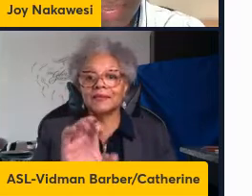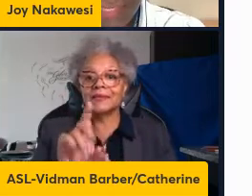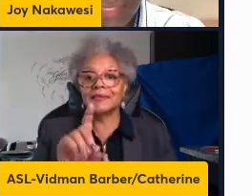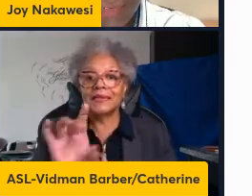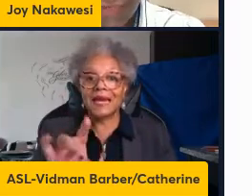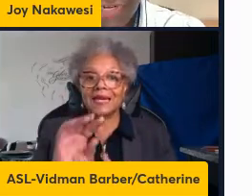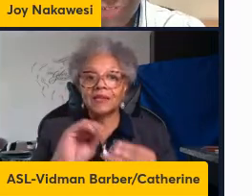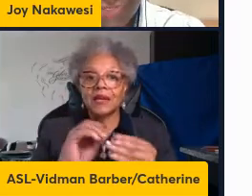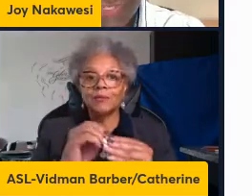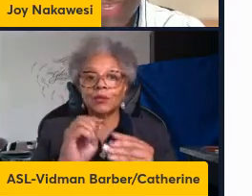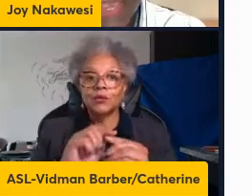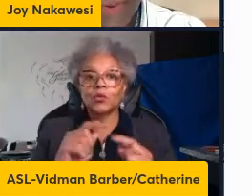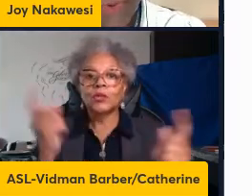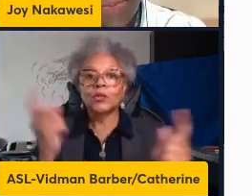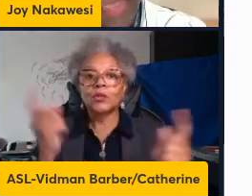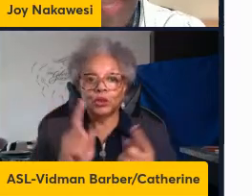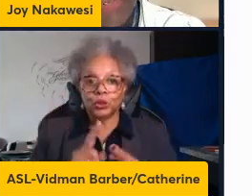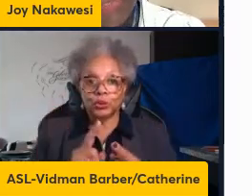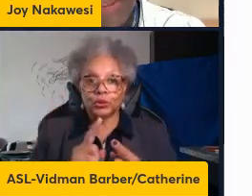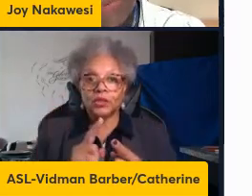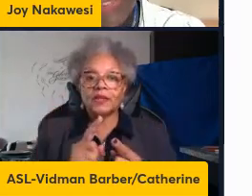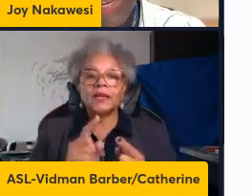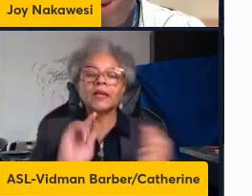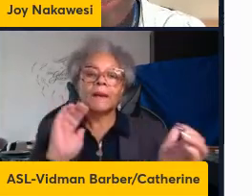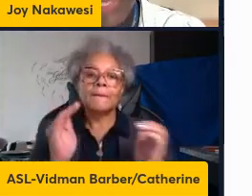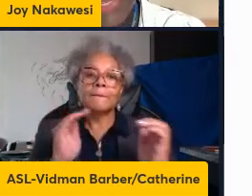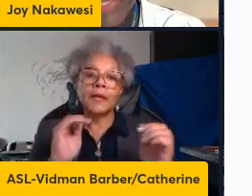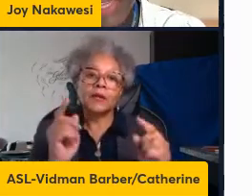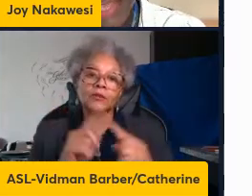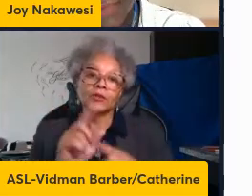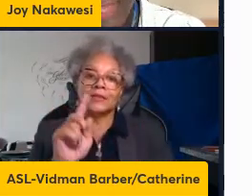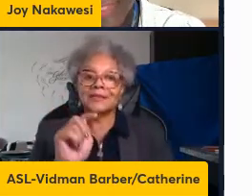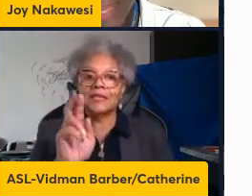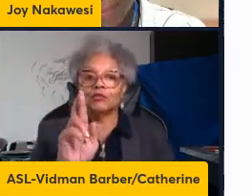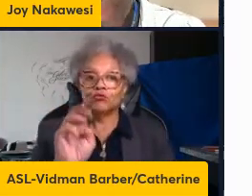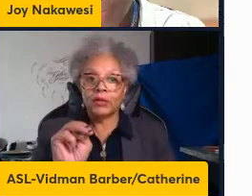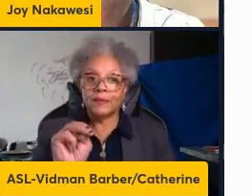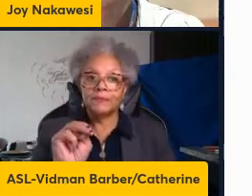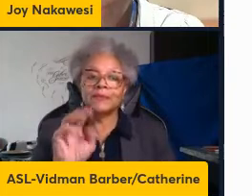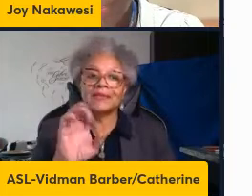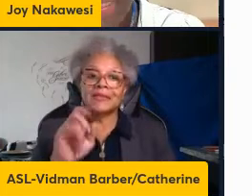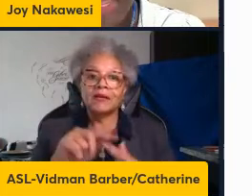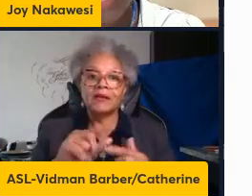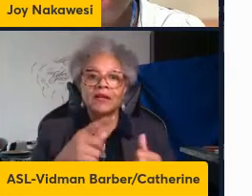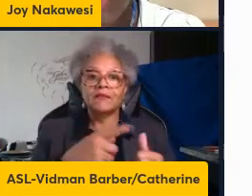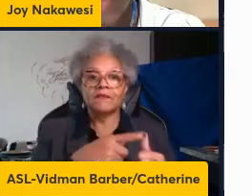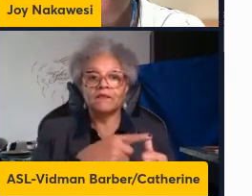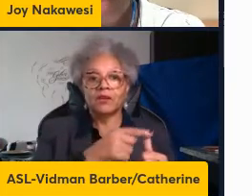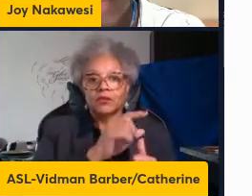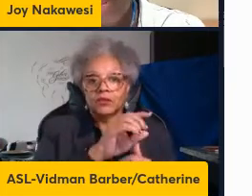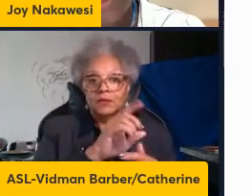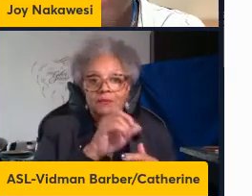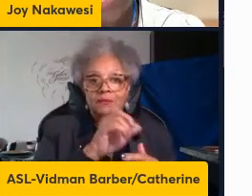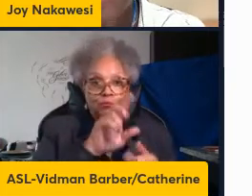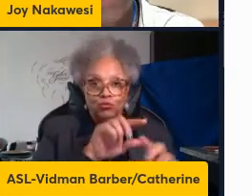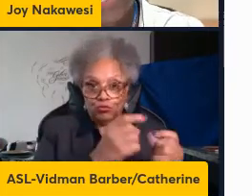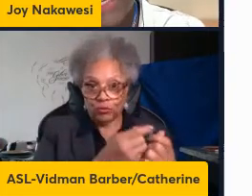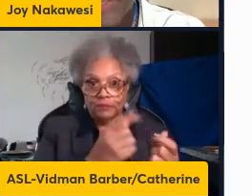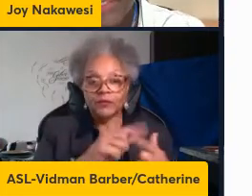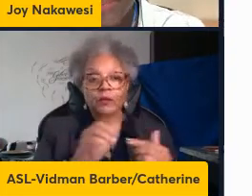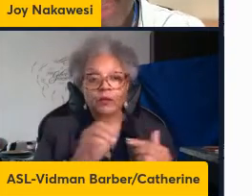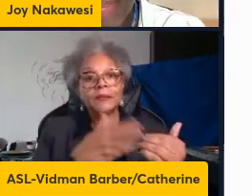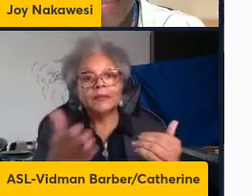significantly reduced compared to the TREM cells in the wild type mice so we went ahead and